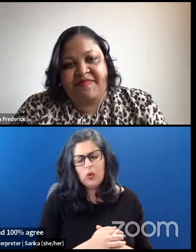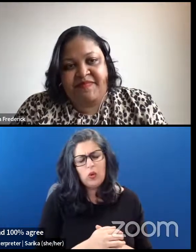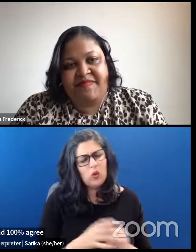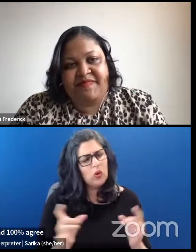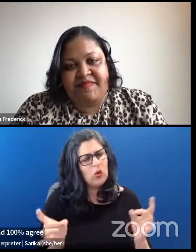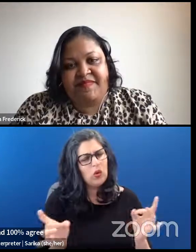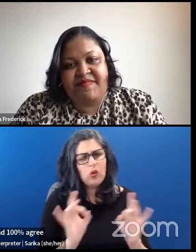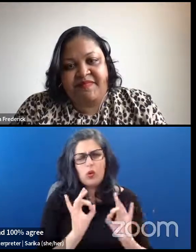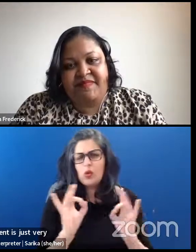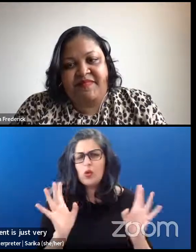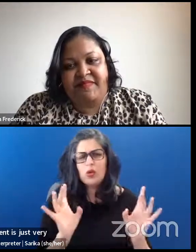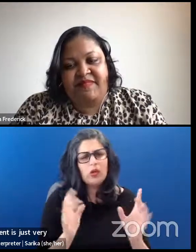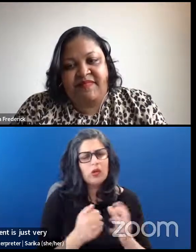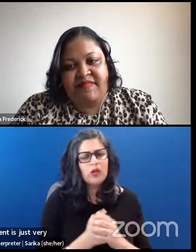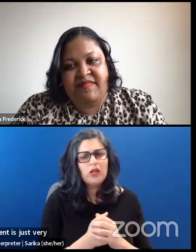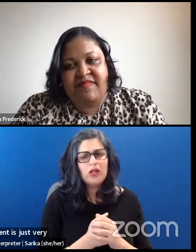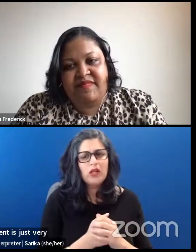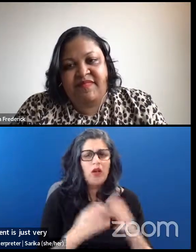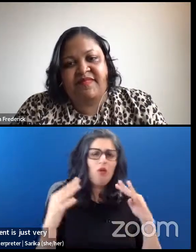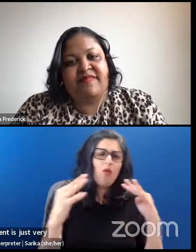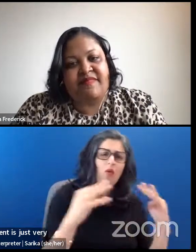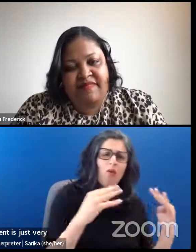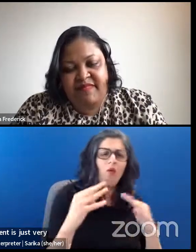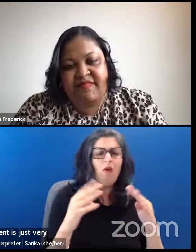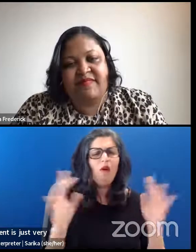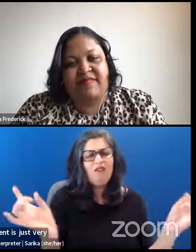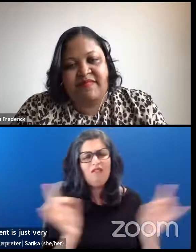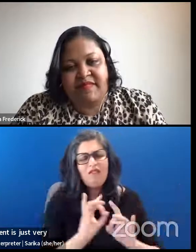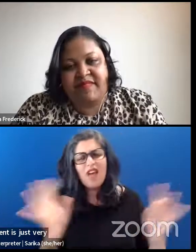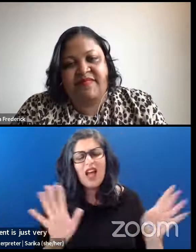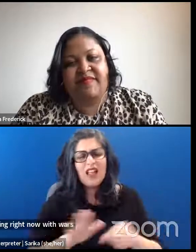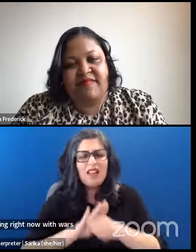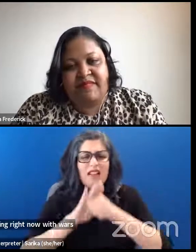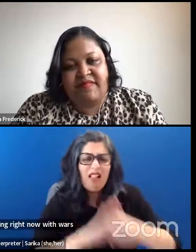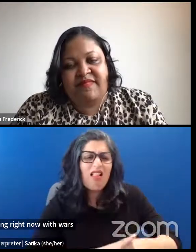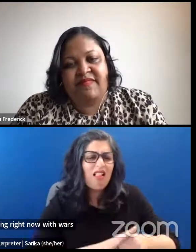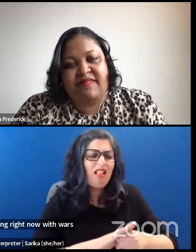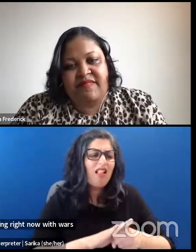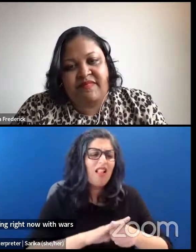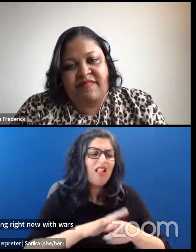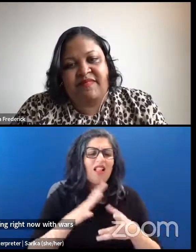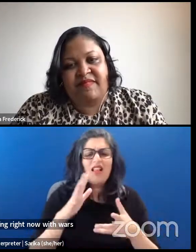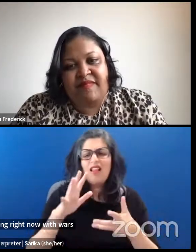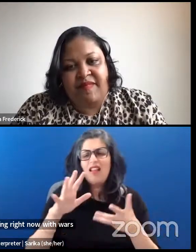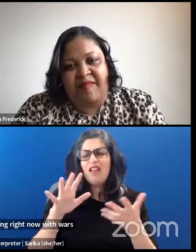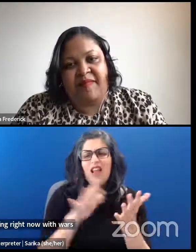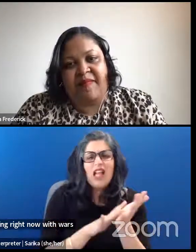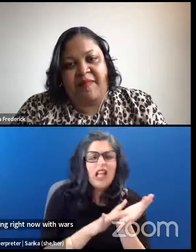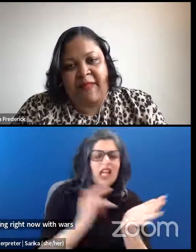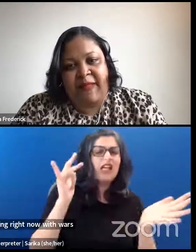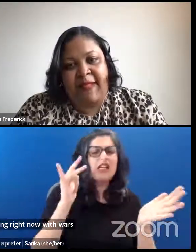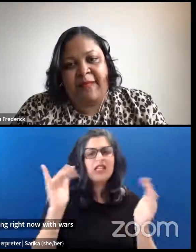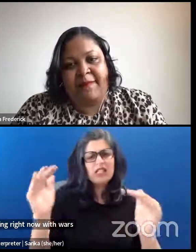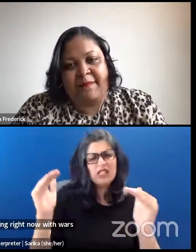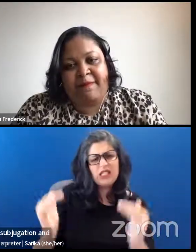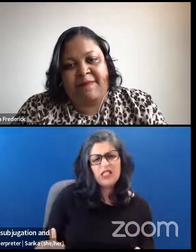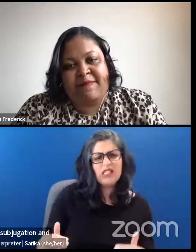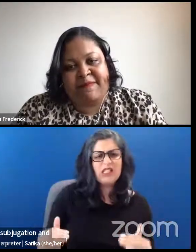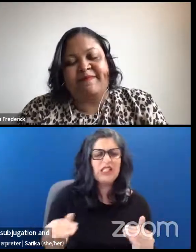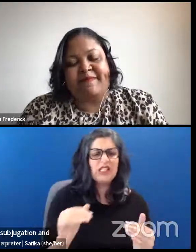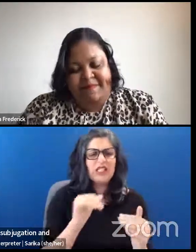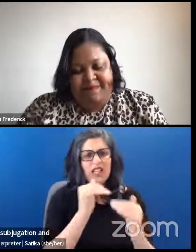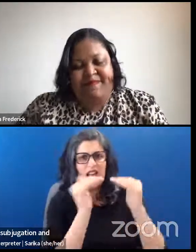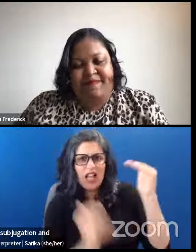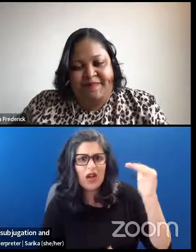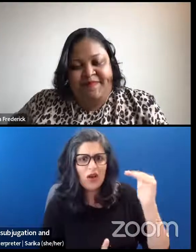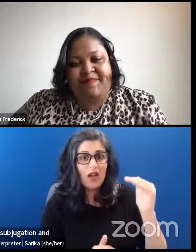happening right now with wars and violence and oppression and subjugation and sickness and inequity, not to mention our own personal